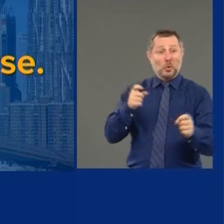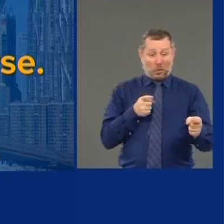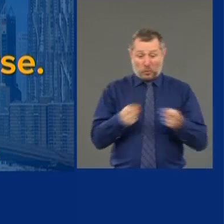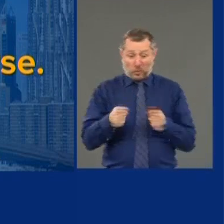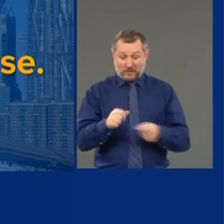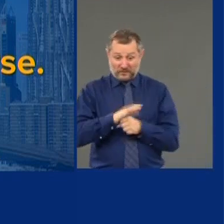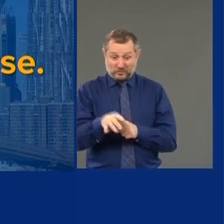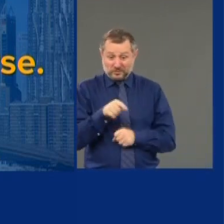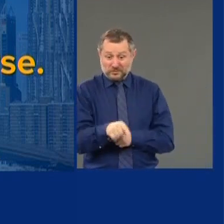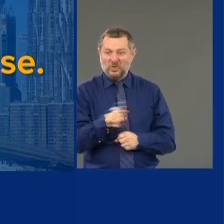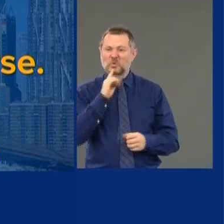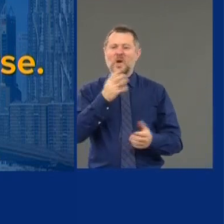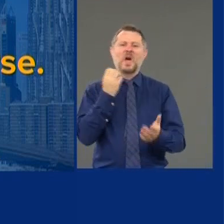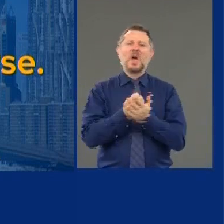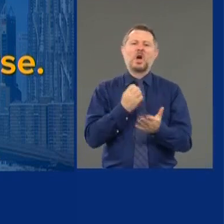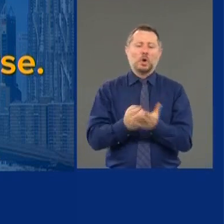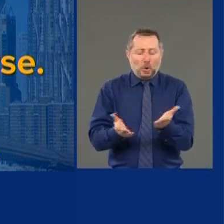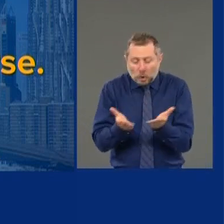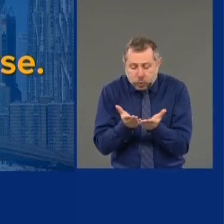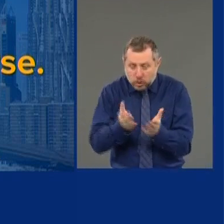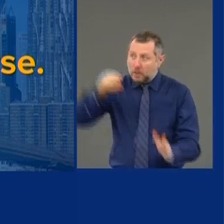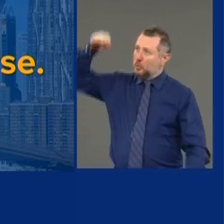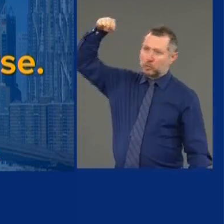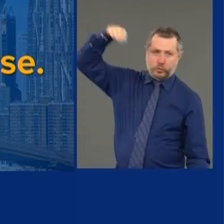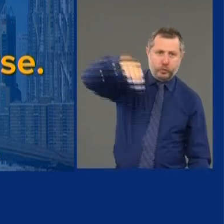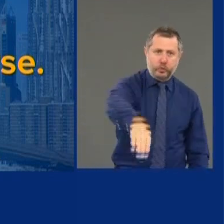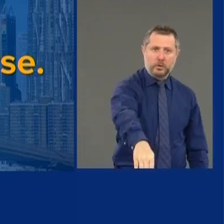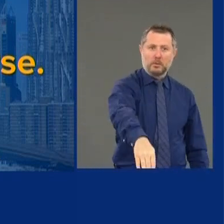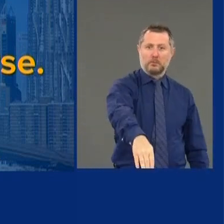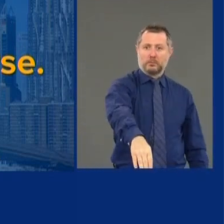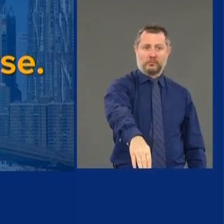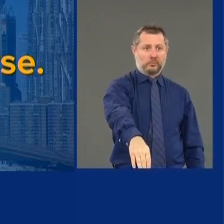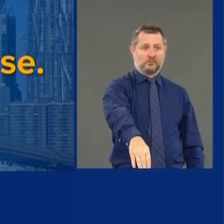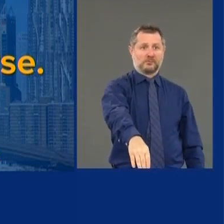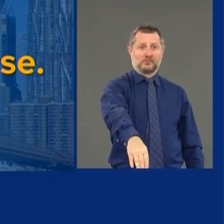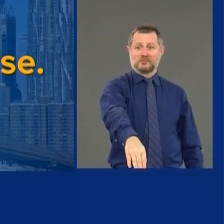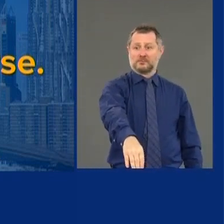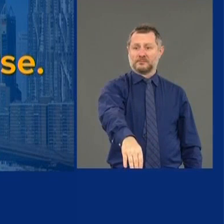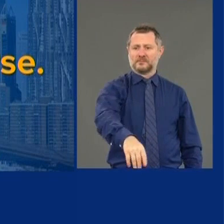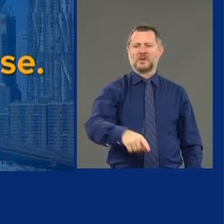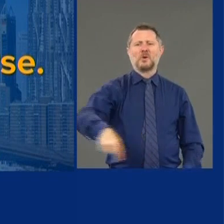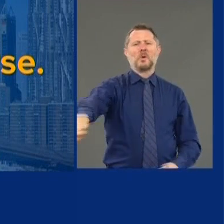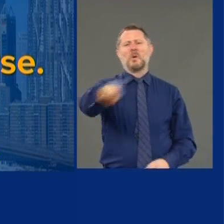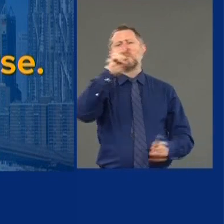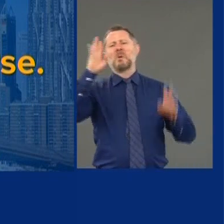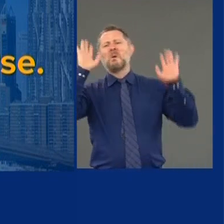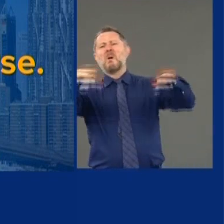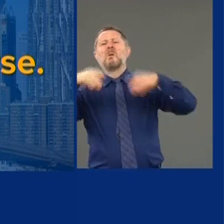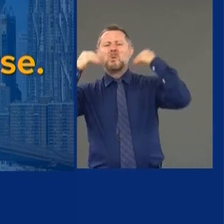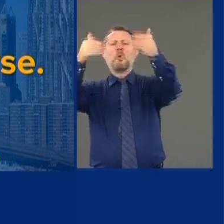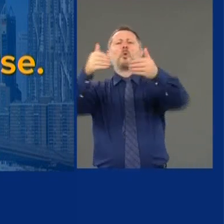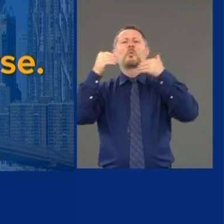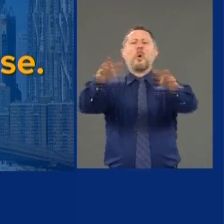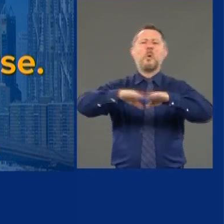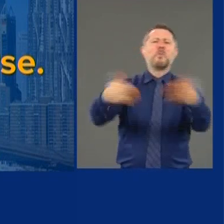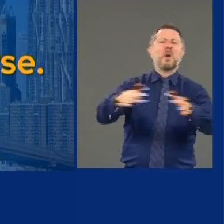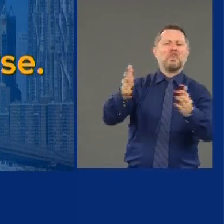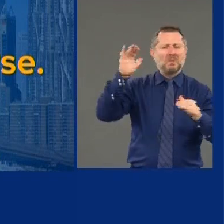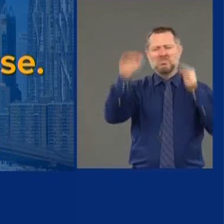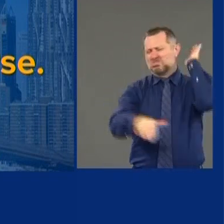going to make the economy worse. That's what we said. And all the voices said, no, just reopen reopen reopen.